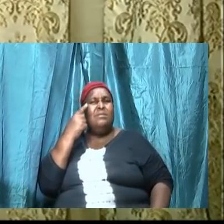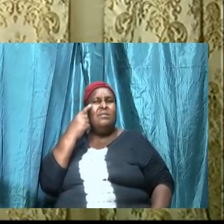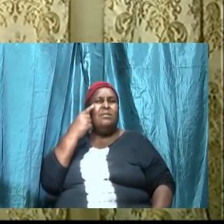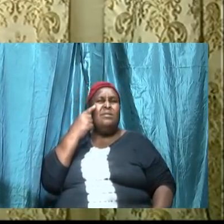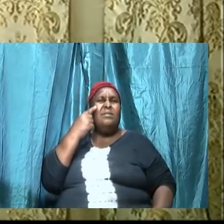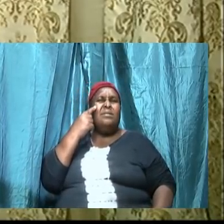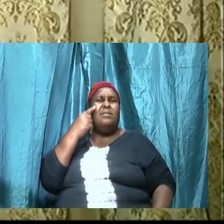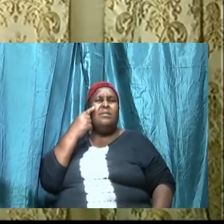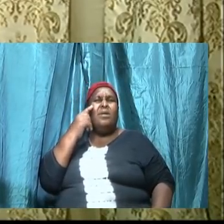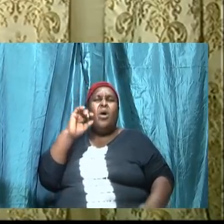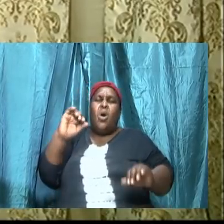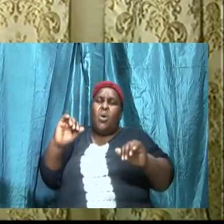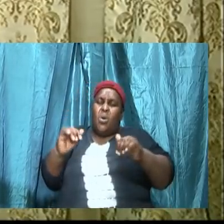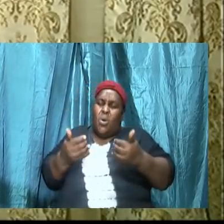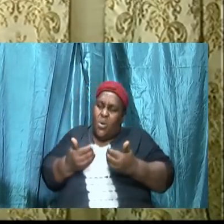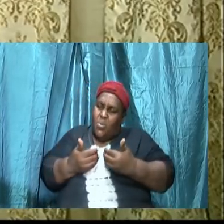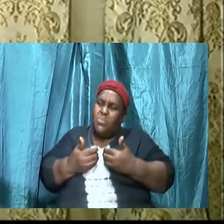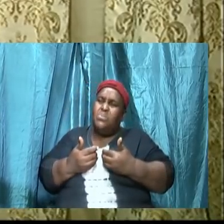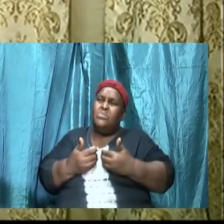exactly how